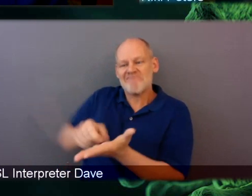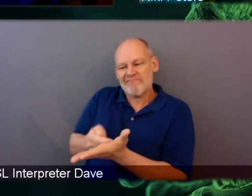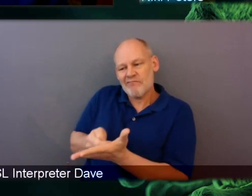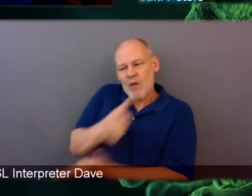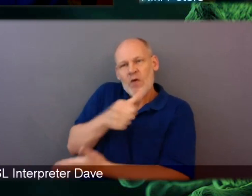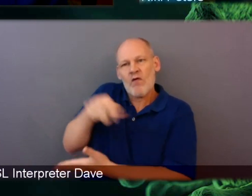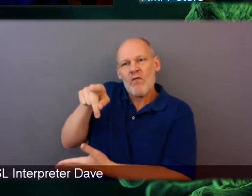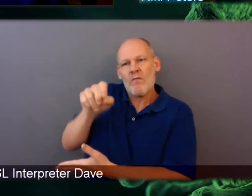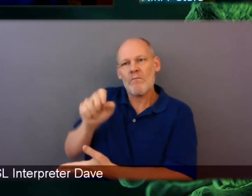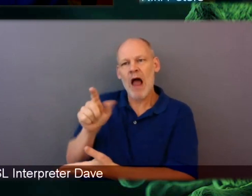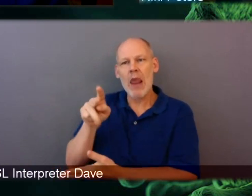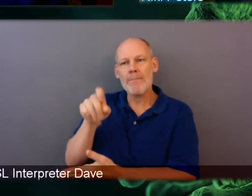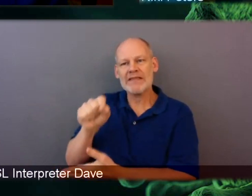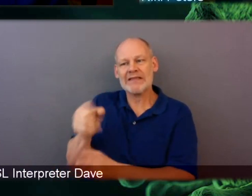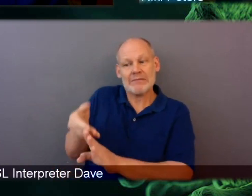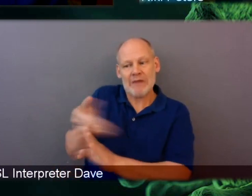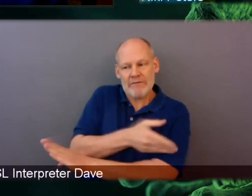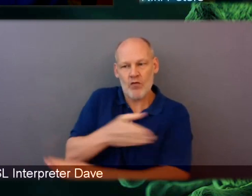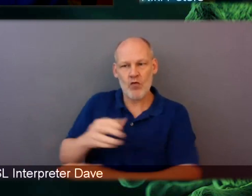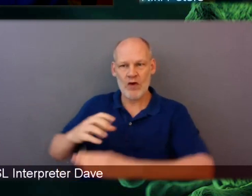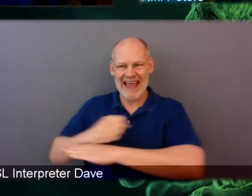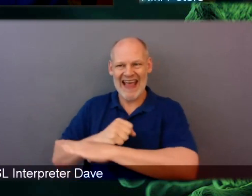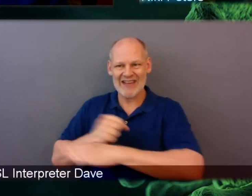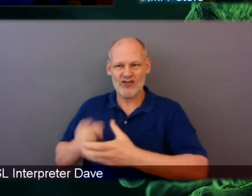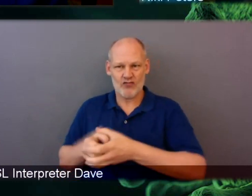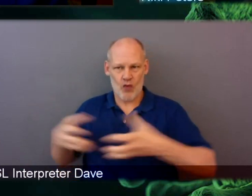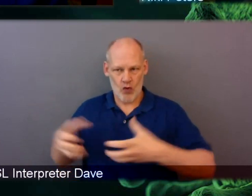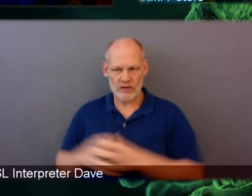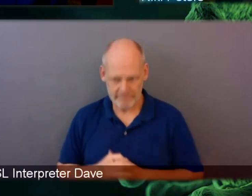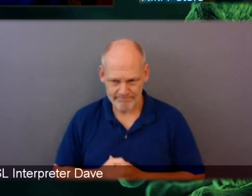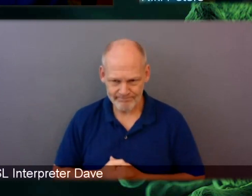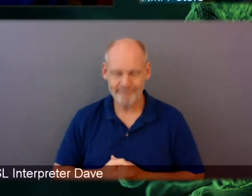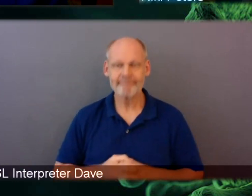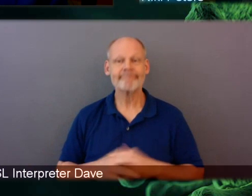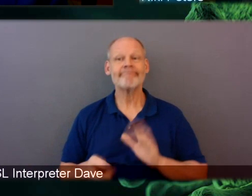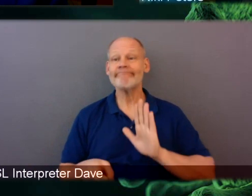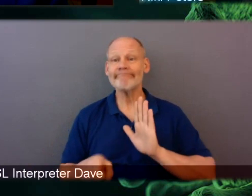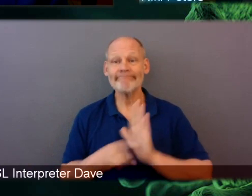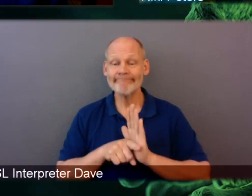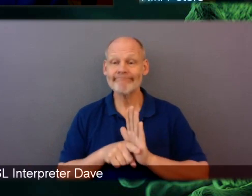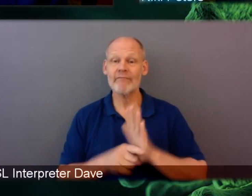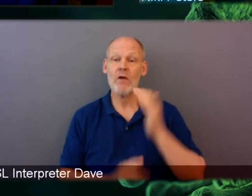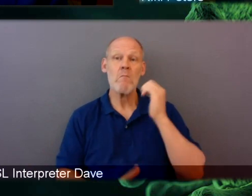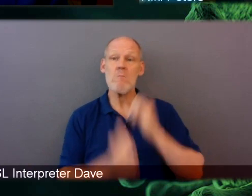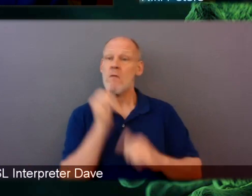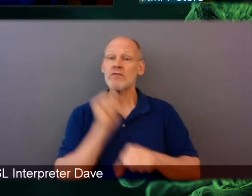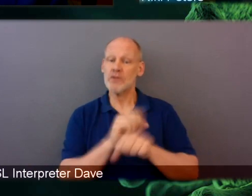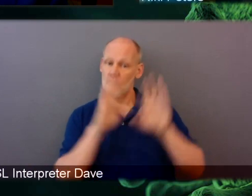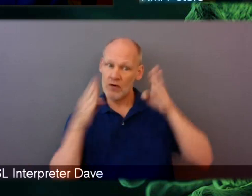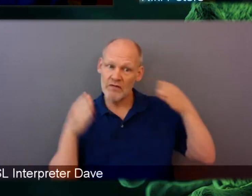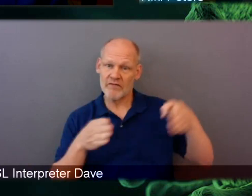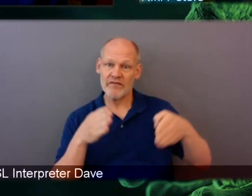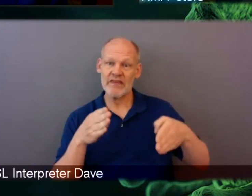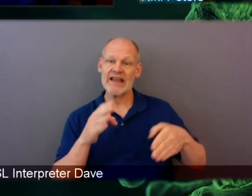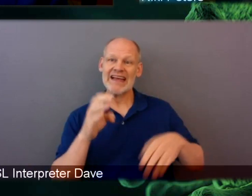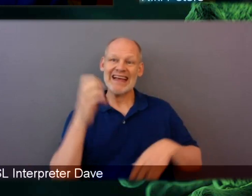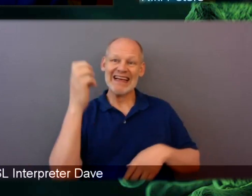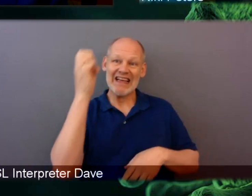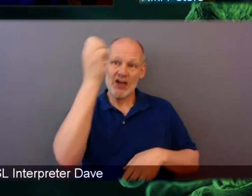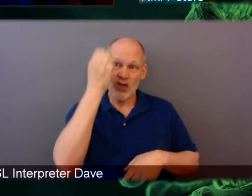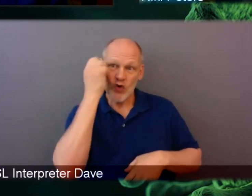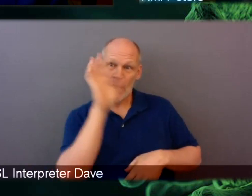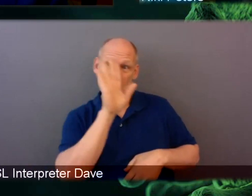vast majority of the research has been conducted in individuals of European descent, and to some extent, East Asian descent.